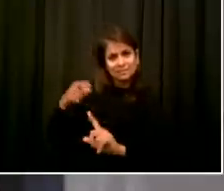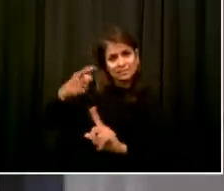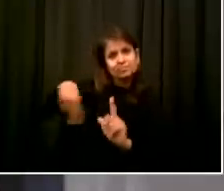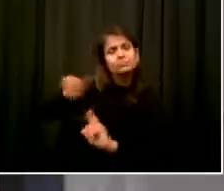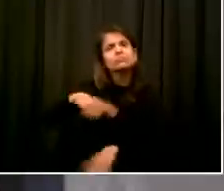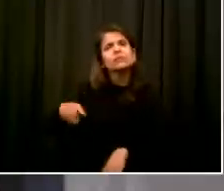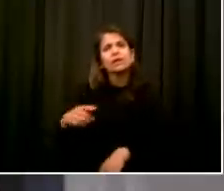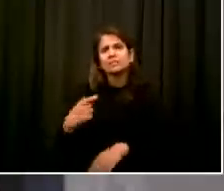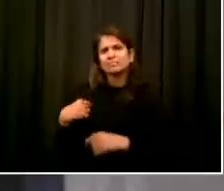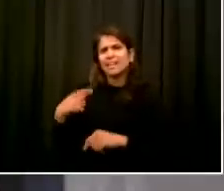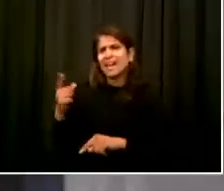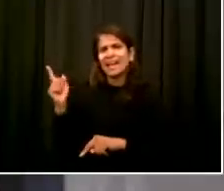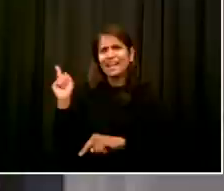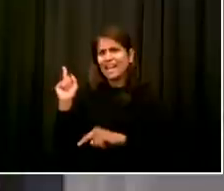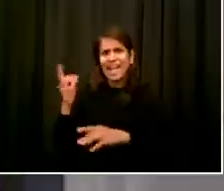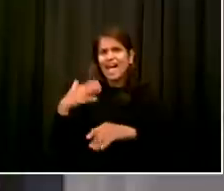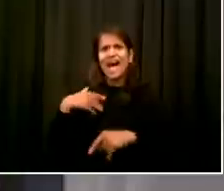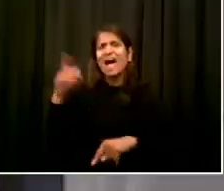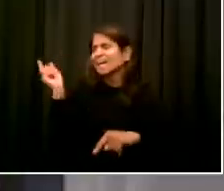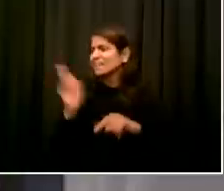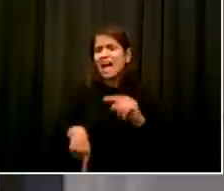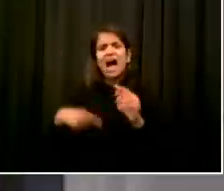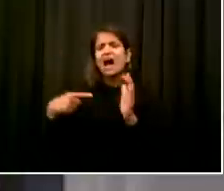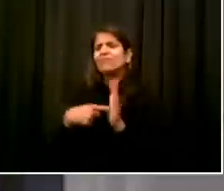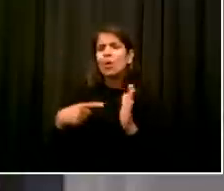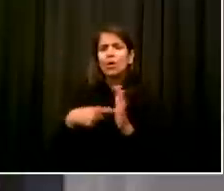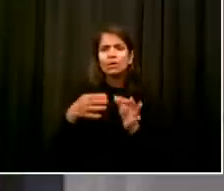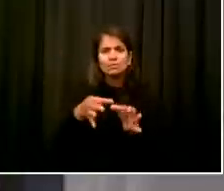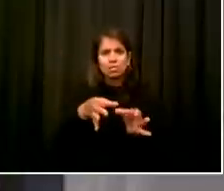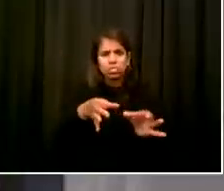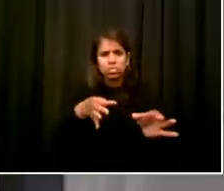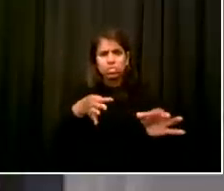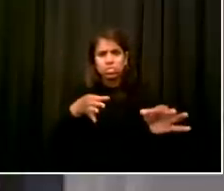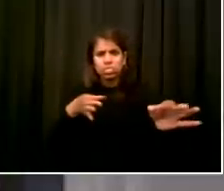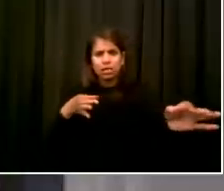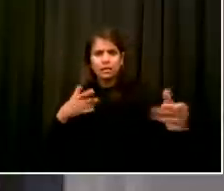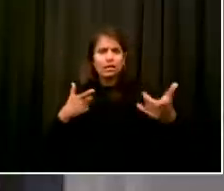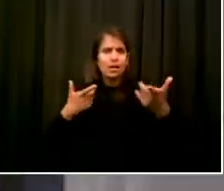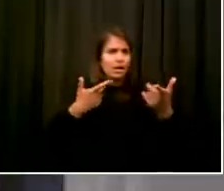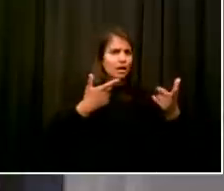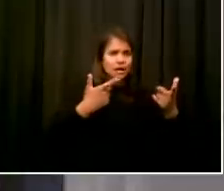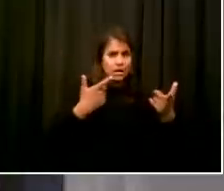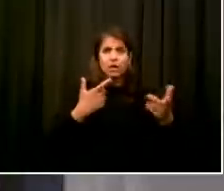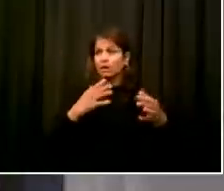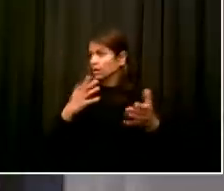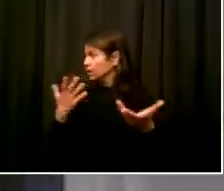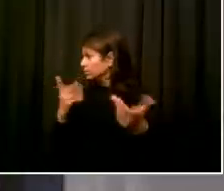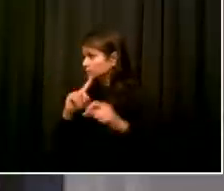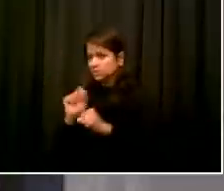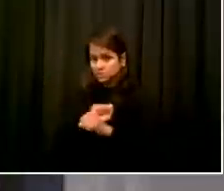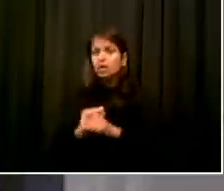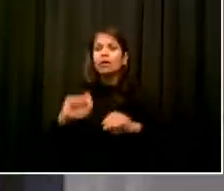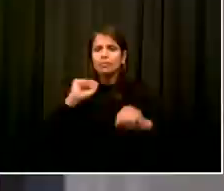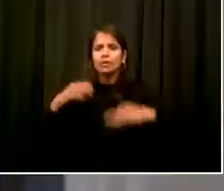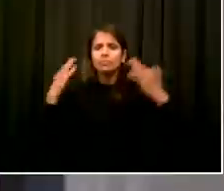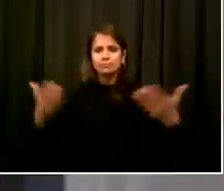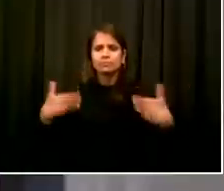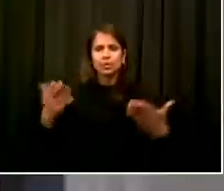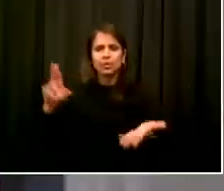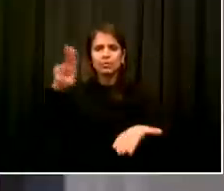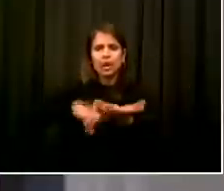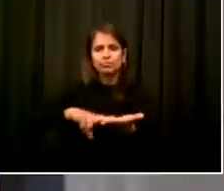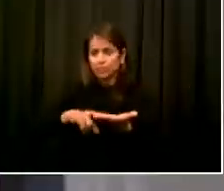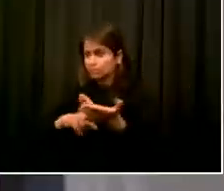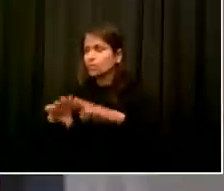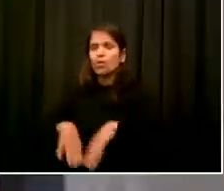business owners, the workers, the communities, the residents all work together to ensure that this program works well, because there's